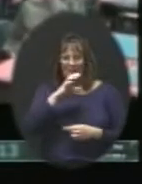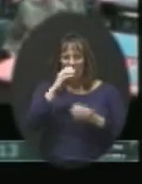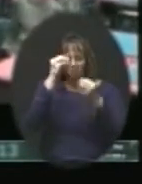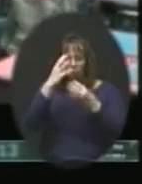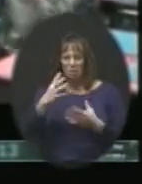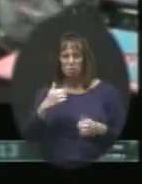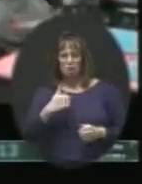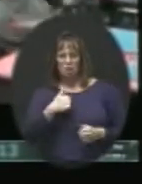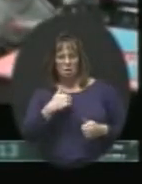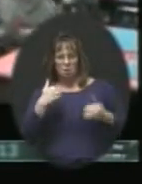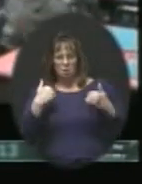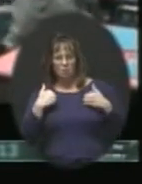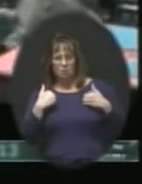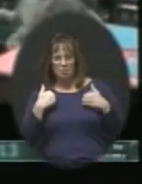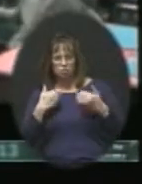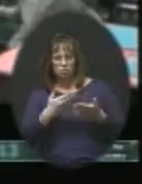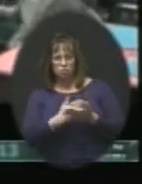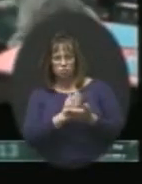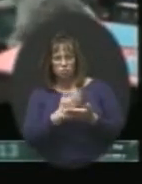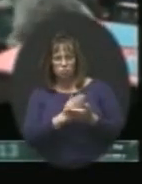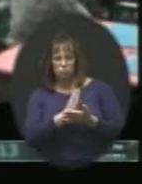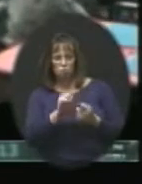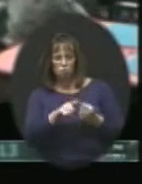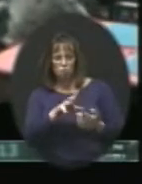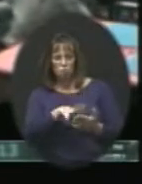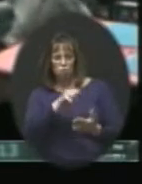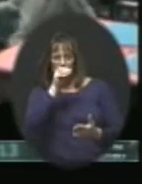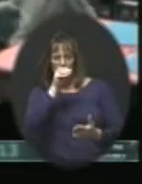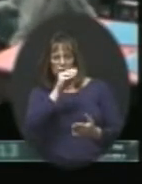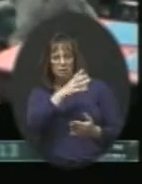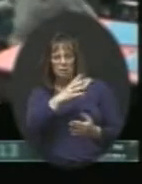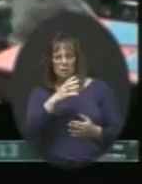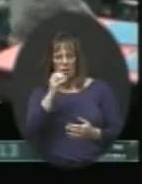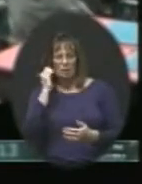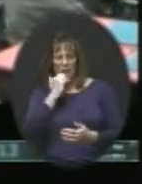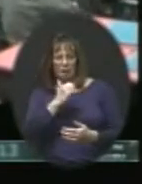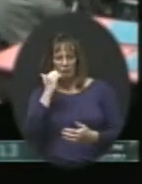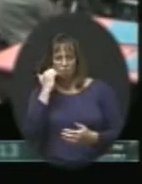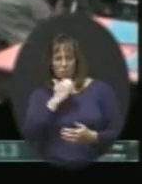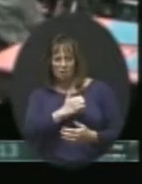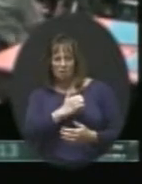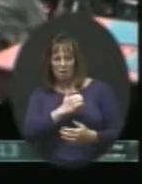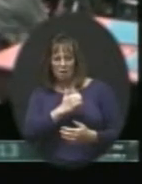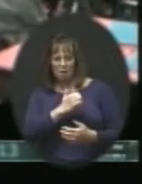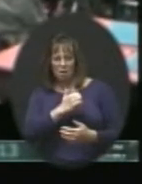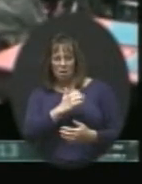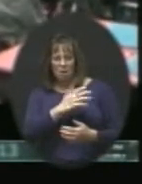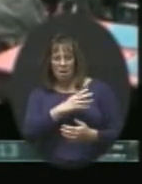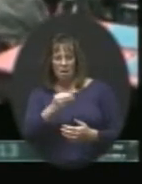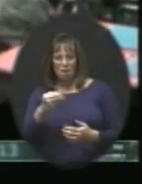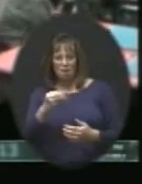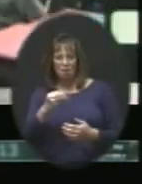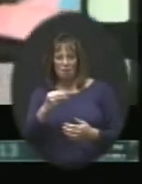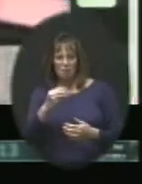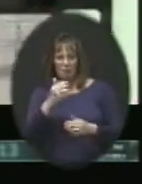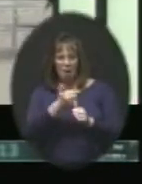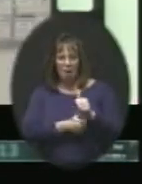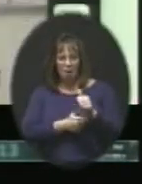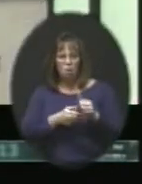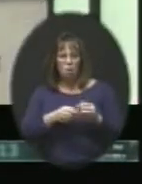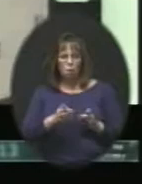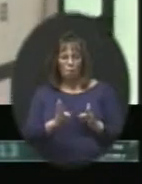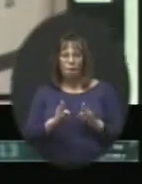I have the right to learn every day in every way.